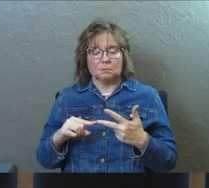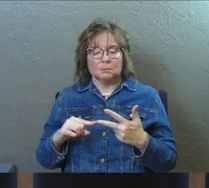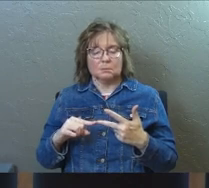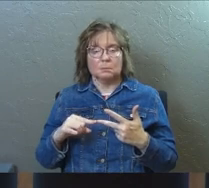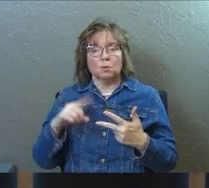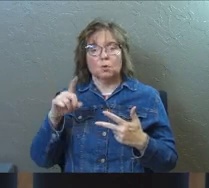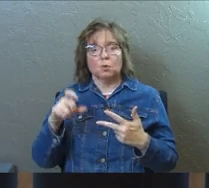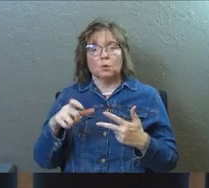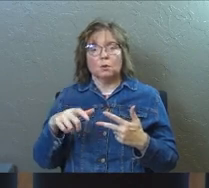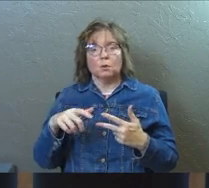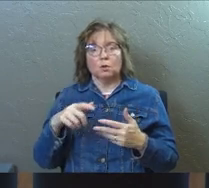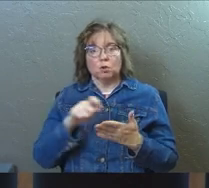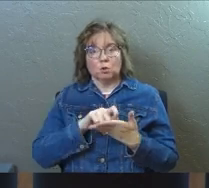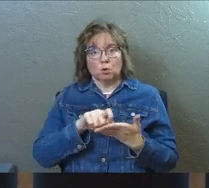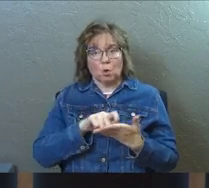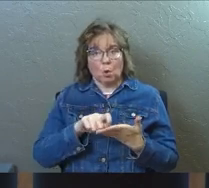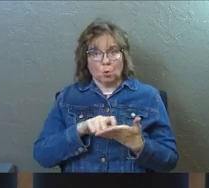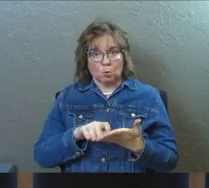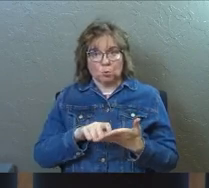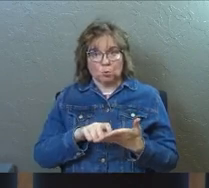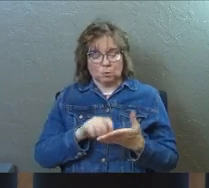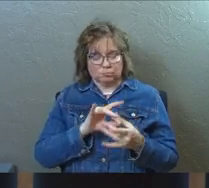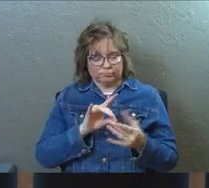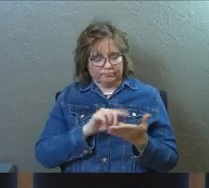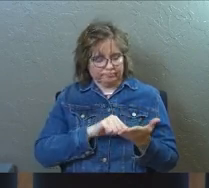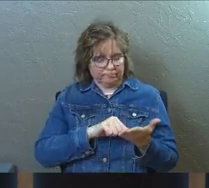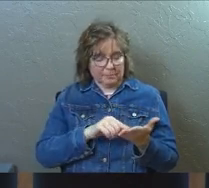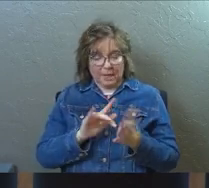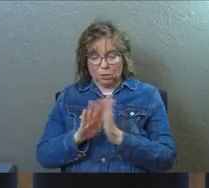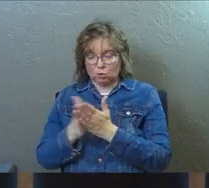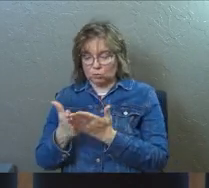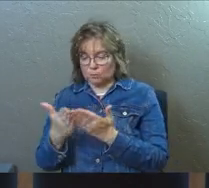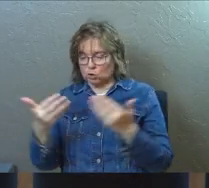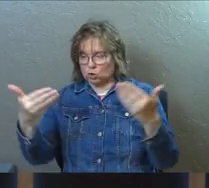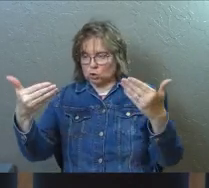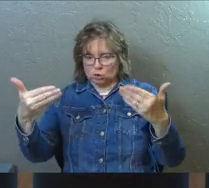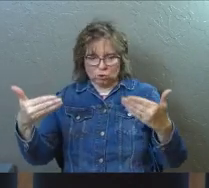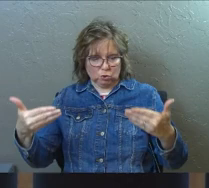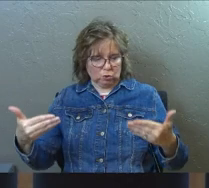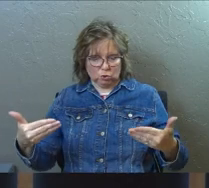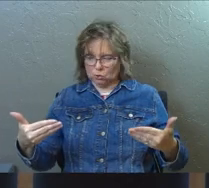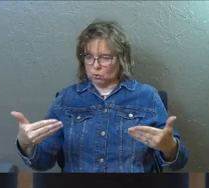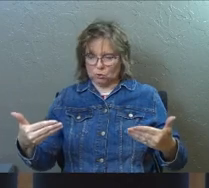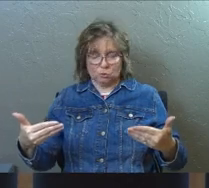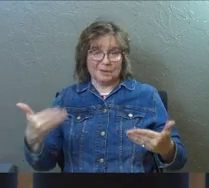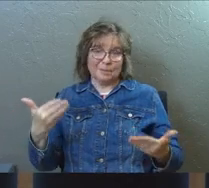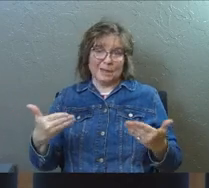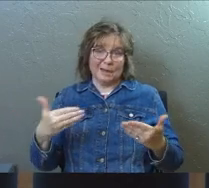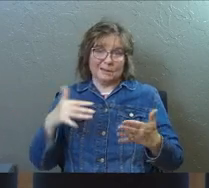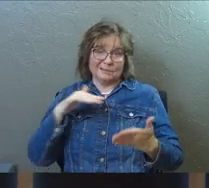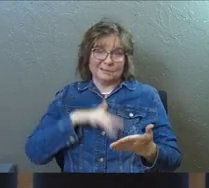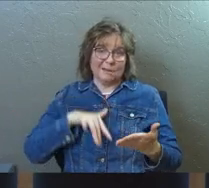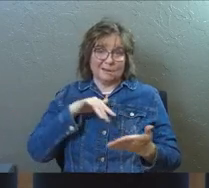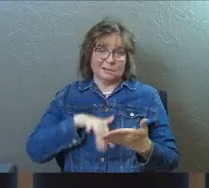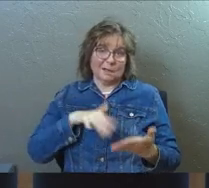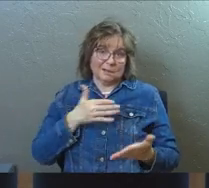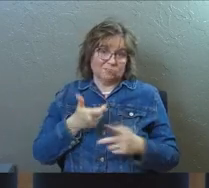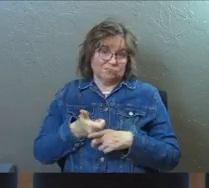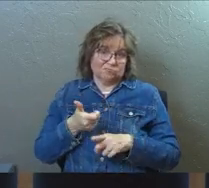is you need to take your notes and the passages of scripture that I've walked through and you might need to go deeper.